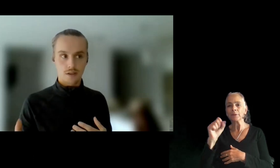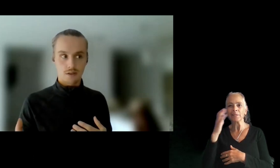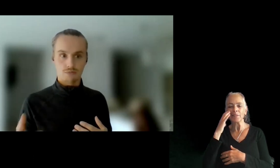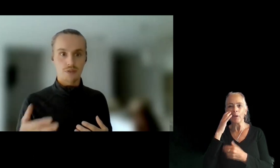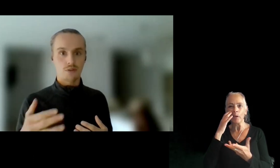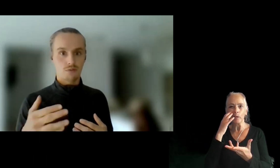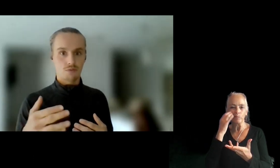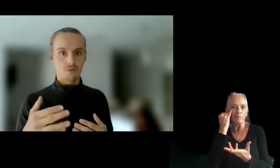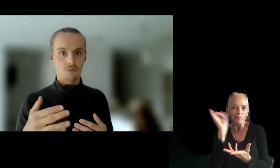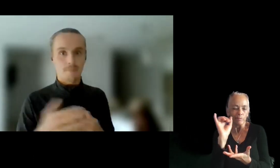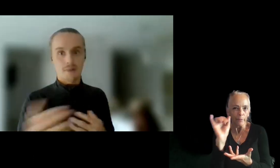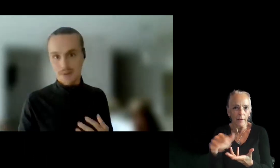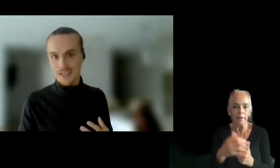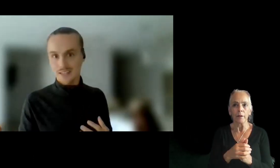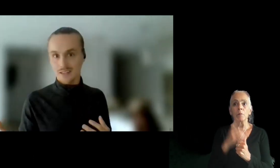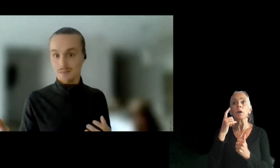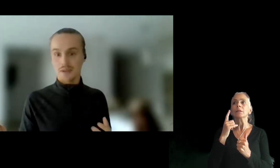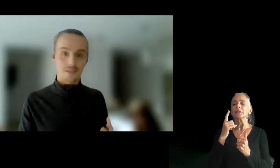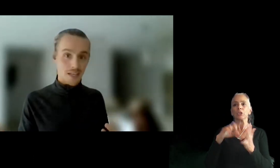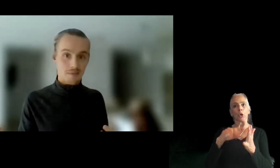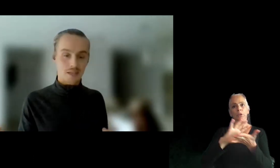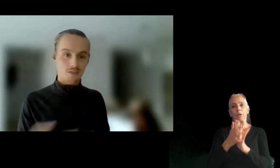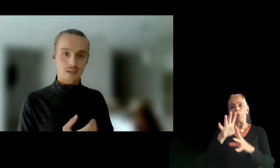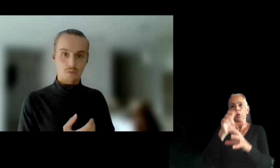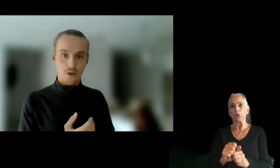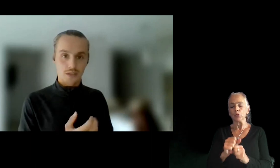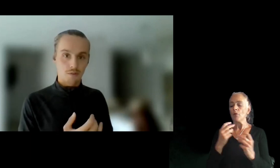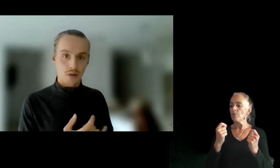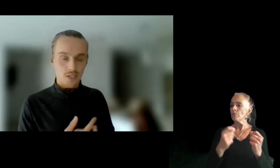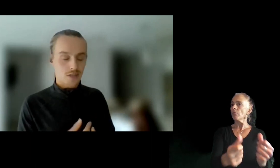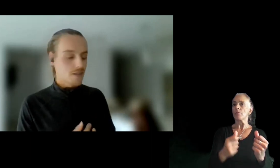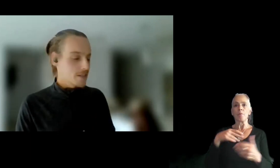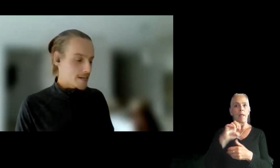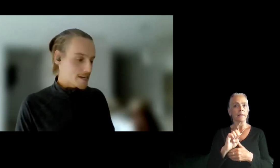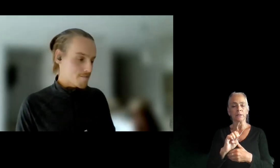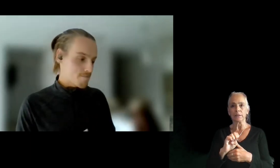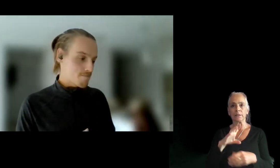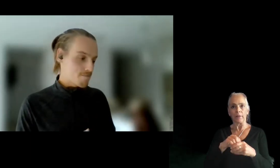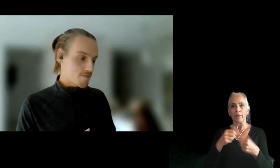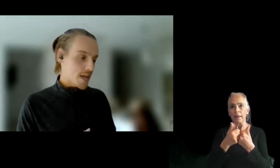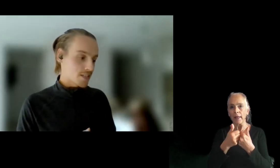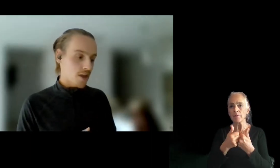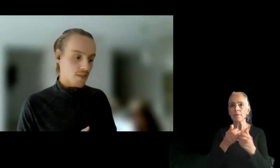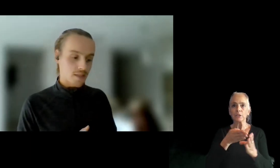real rapid pace that can be in the gaming industry and working under pressure. And so I think that